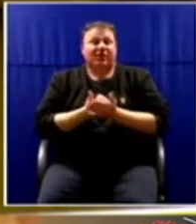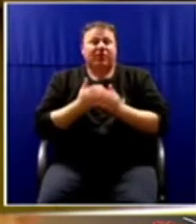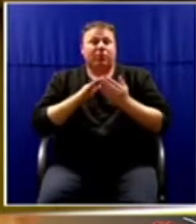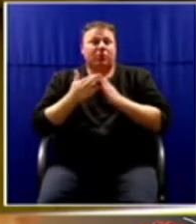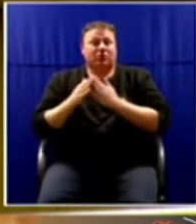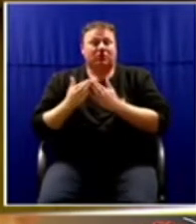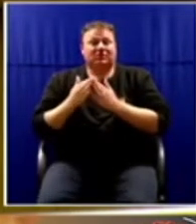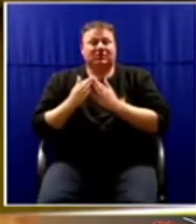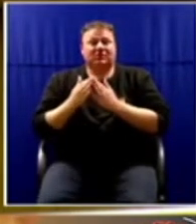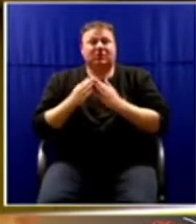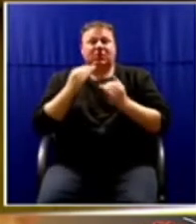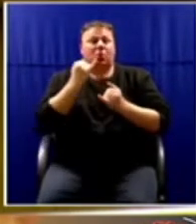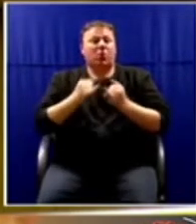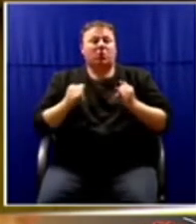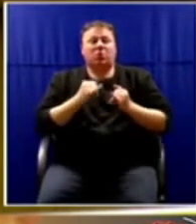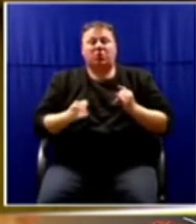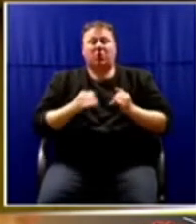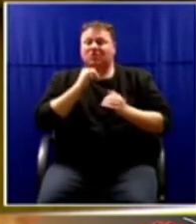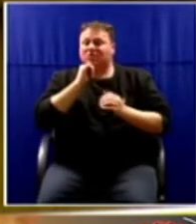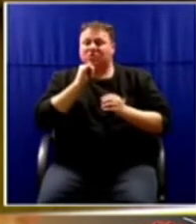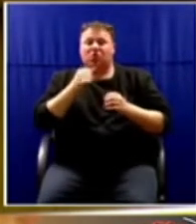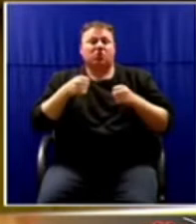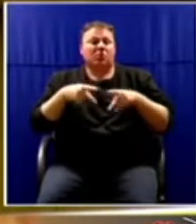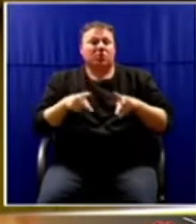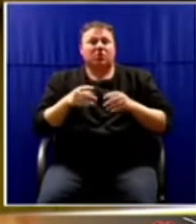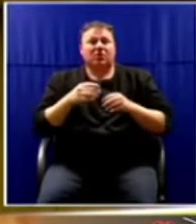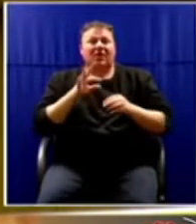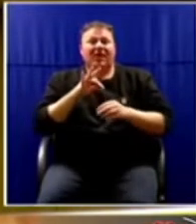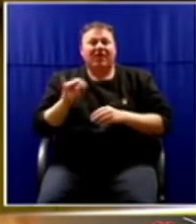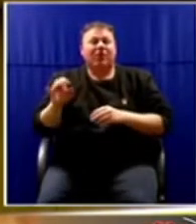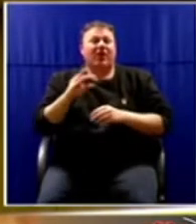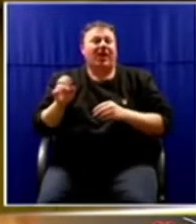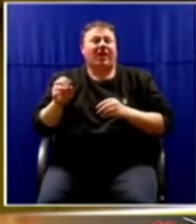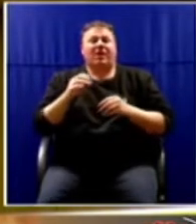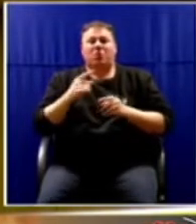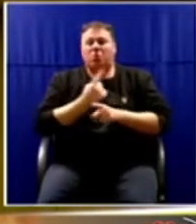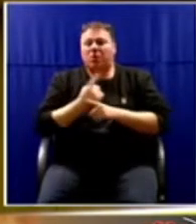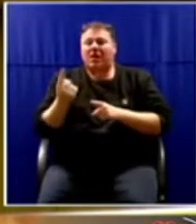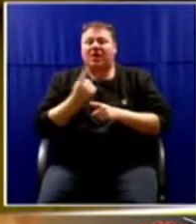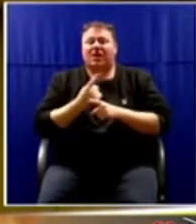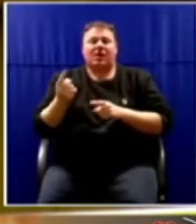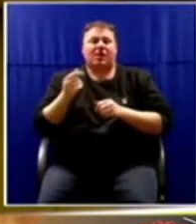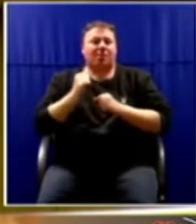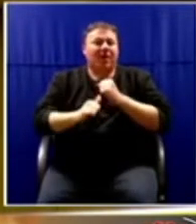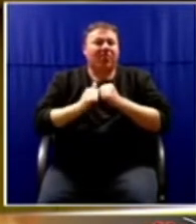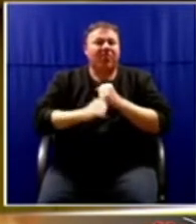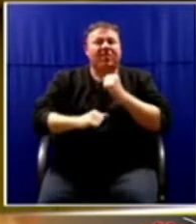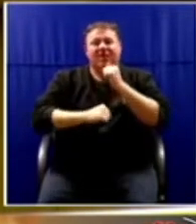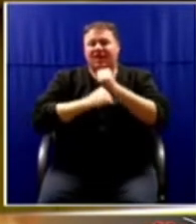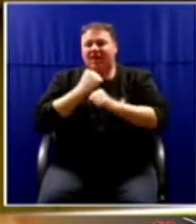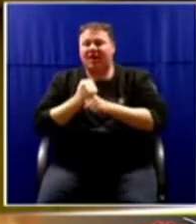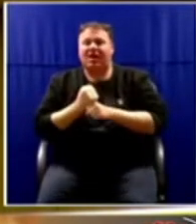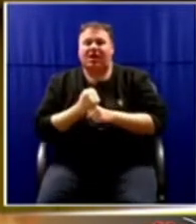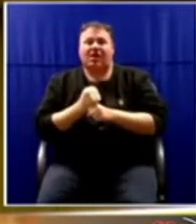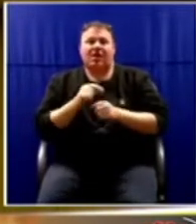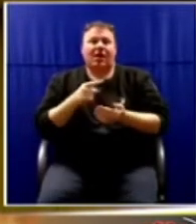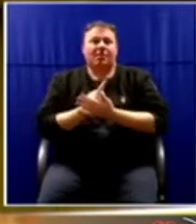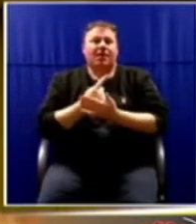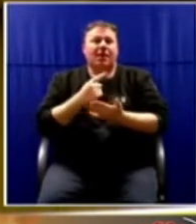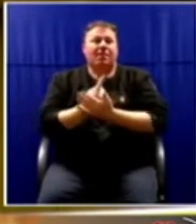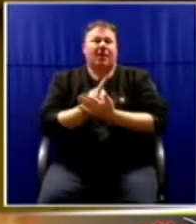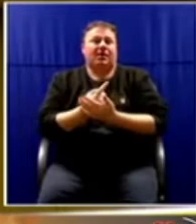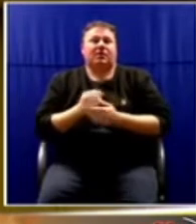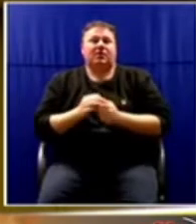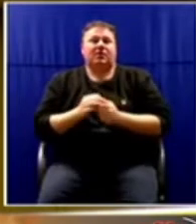be slipping out of our hands every day, every week, month and year that goes by with the slow implementation